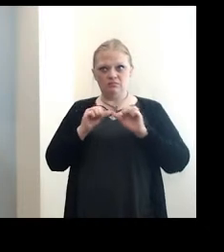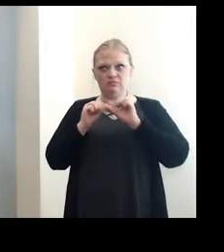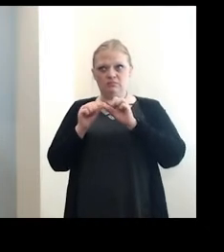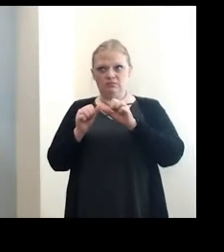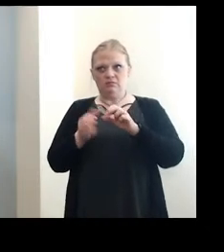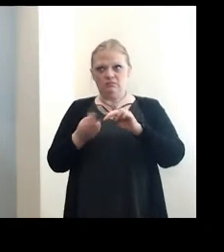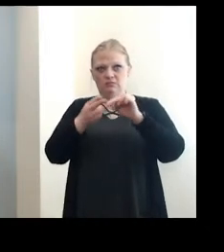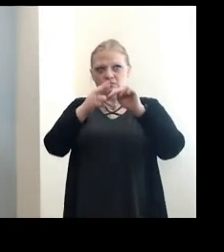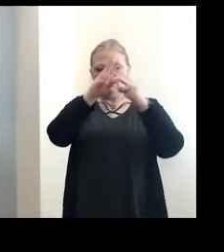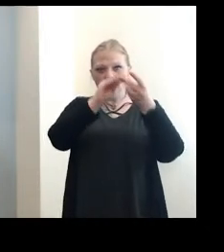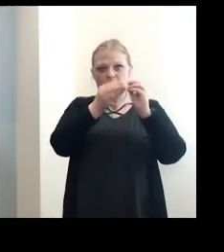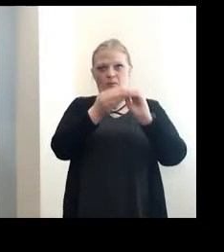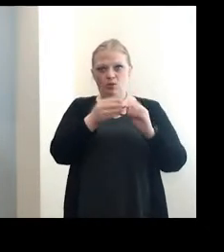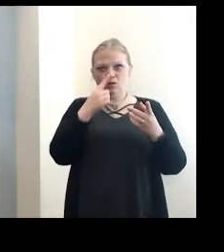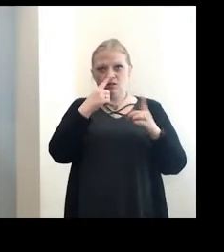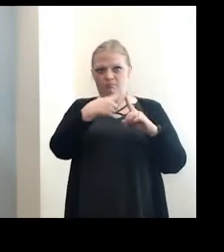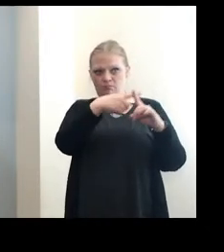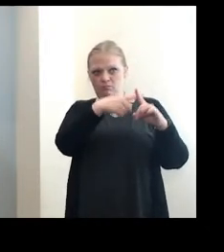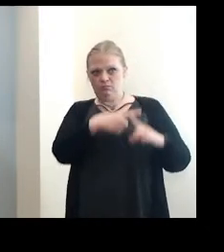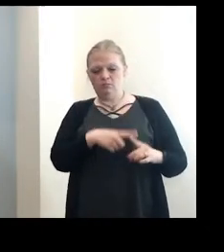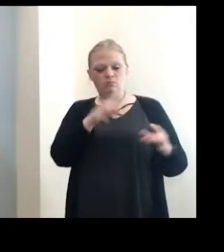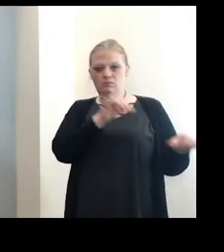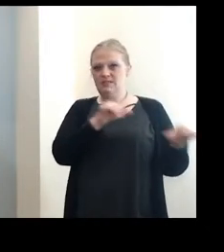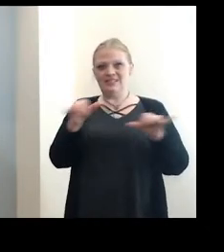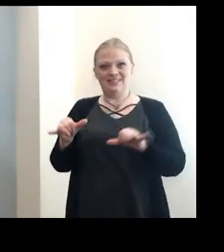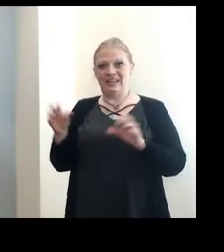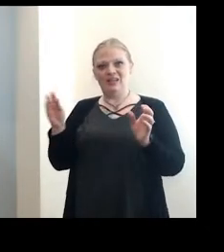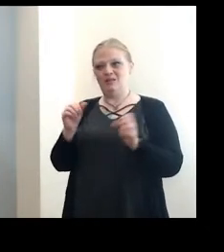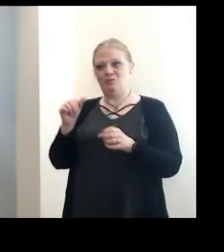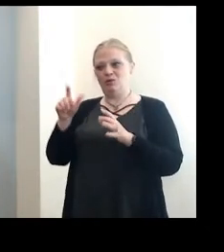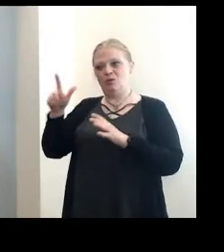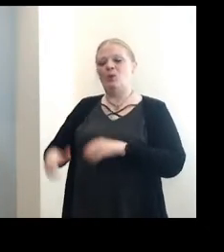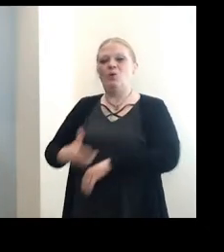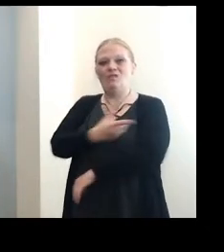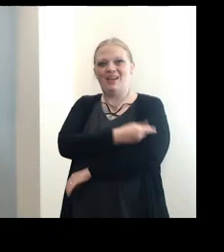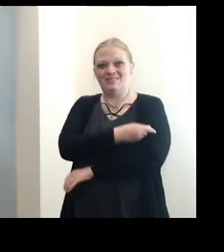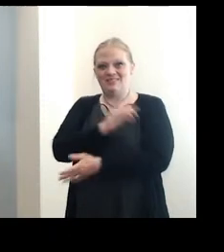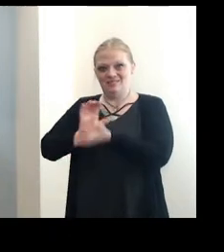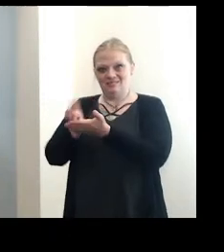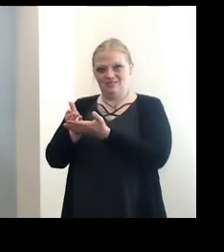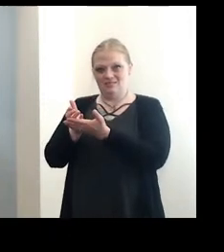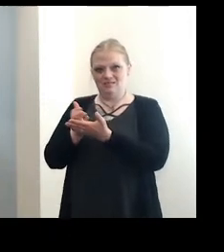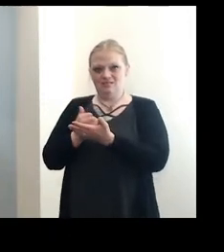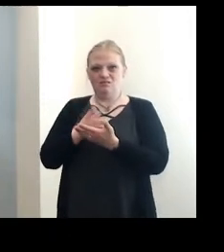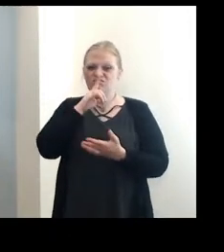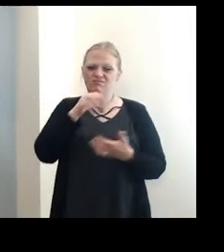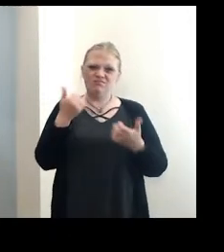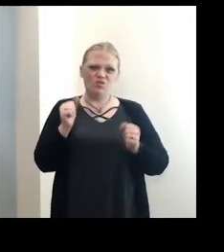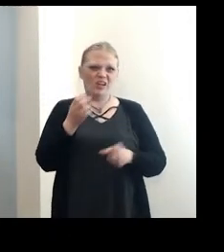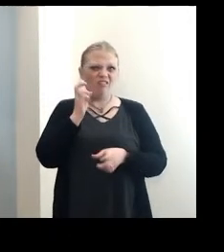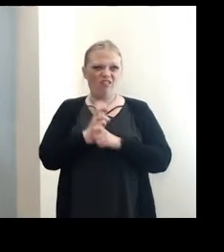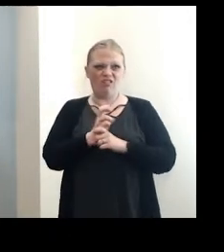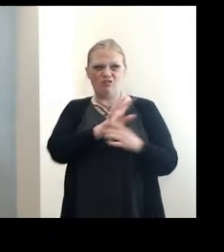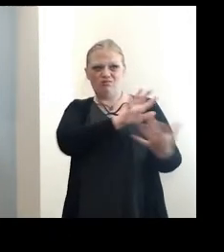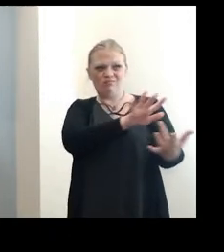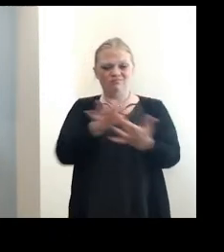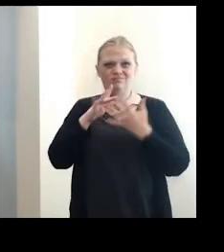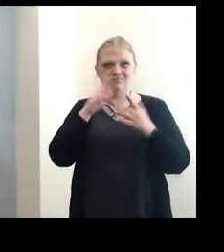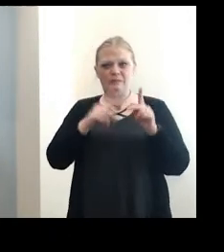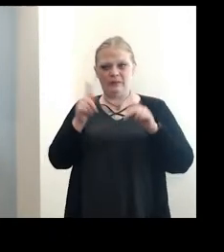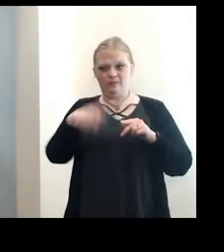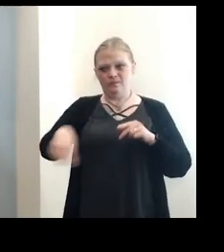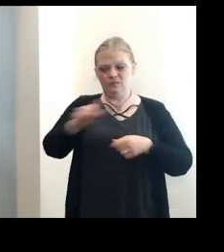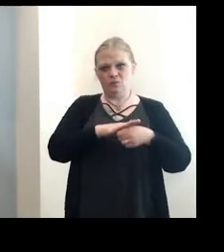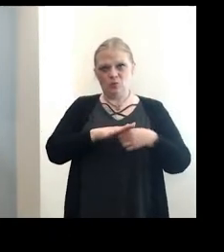-19, you know, these are the same areas that are seeing low vaccination rates. So we're really going to try hard to reach the people in these community,